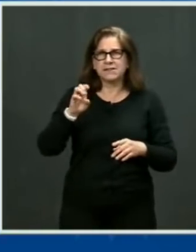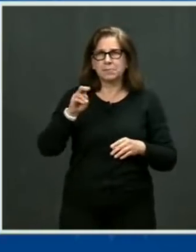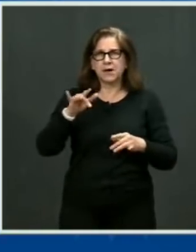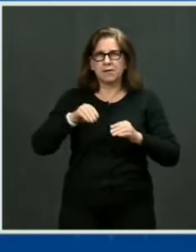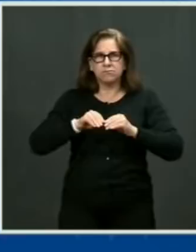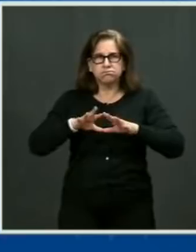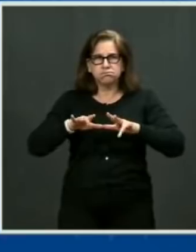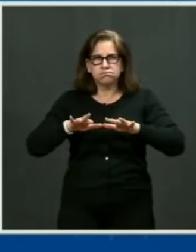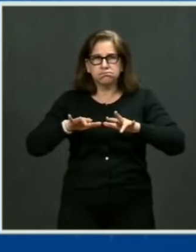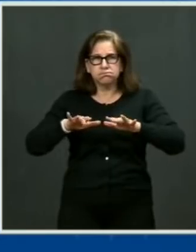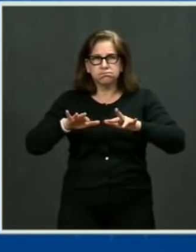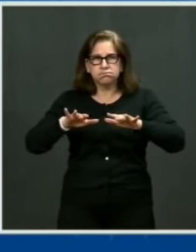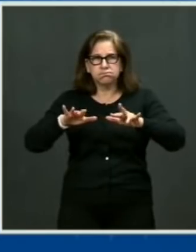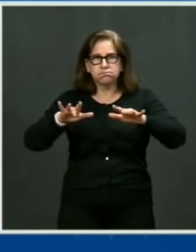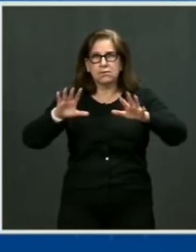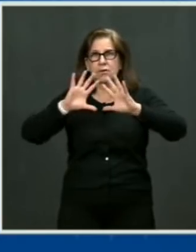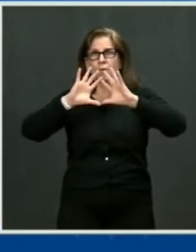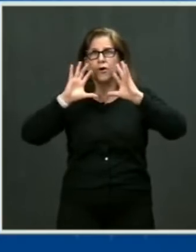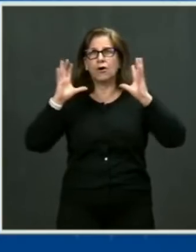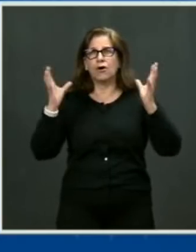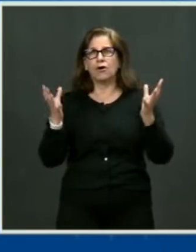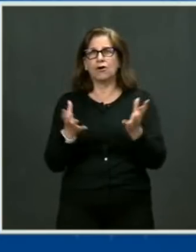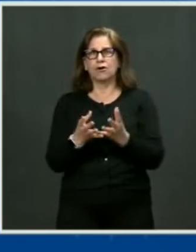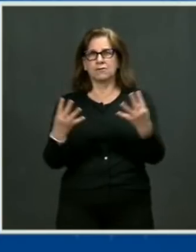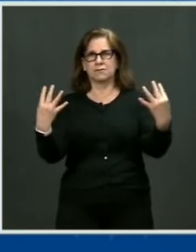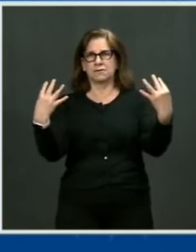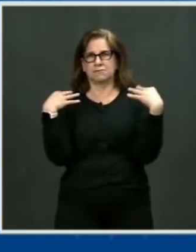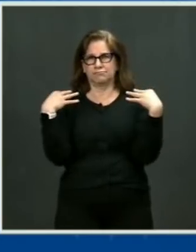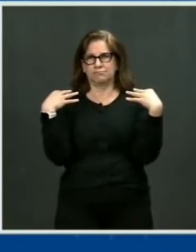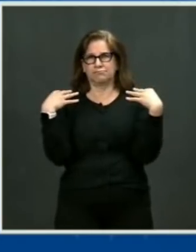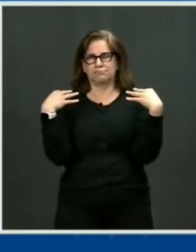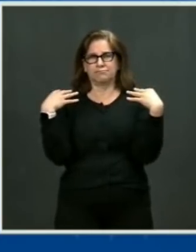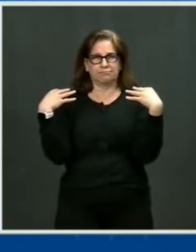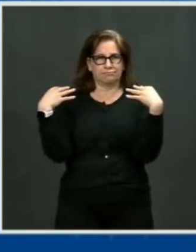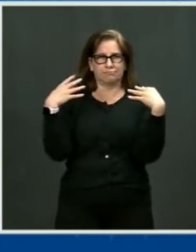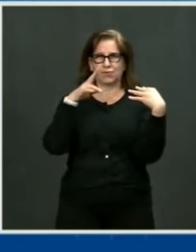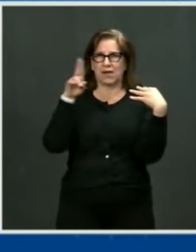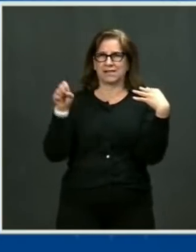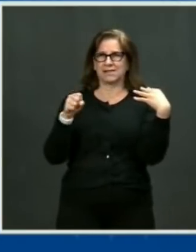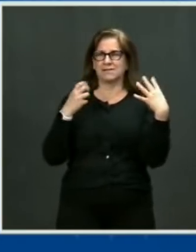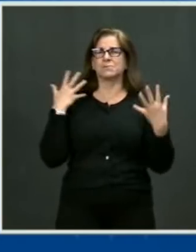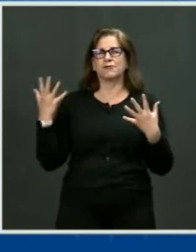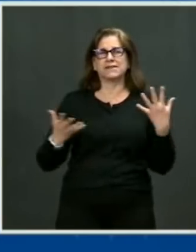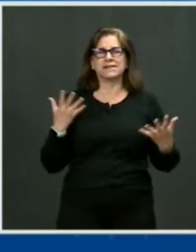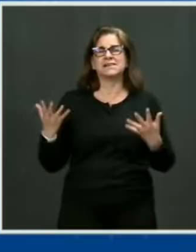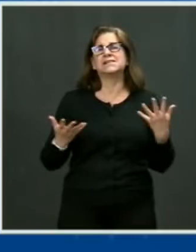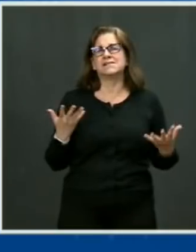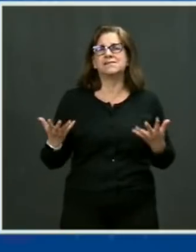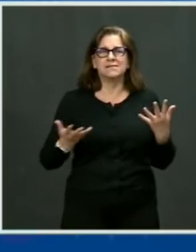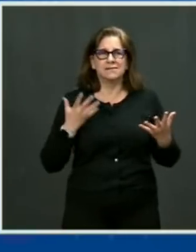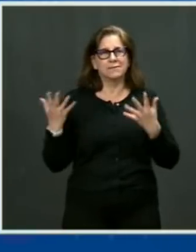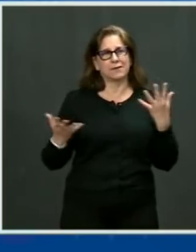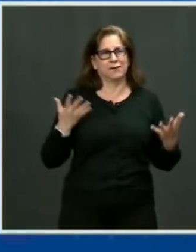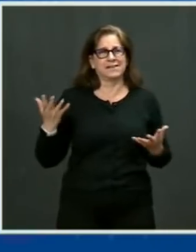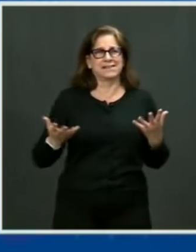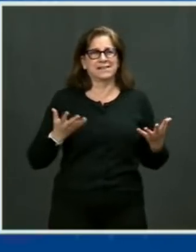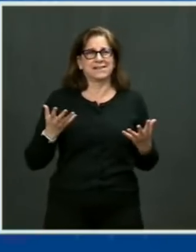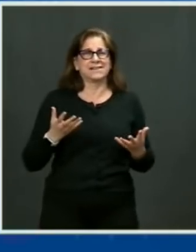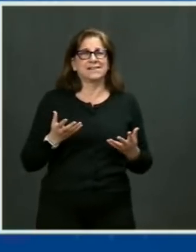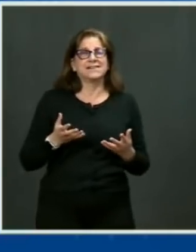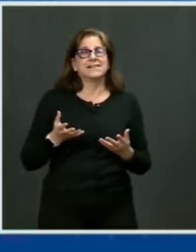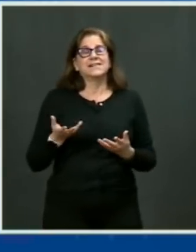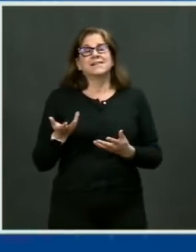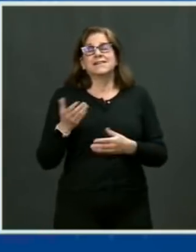You know, we saw it again last night as I was coming to the Oval Office. I got the word that